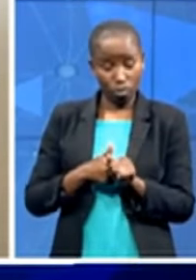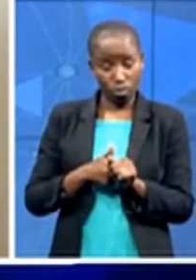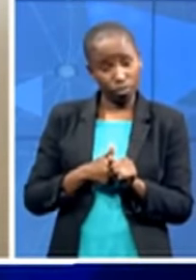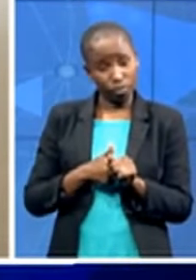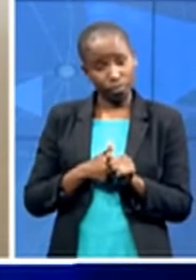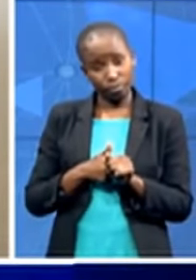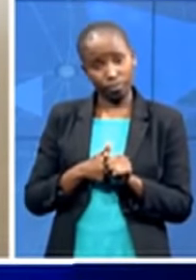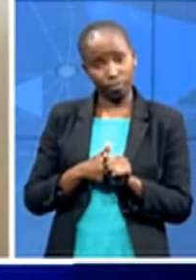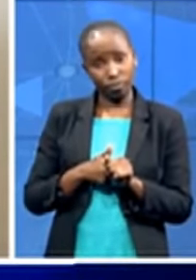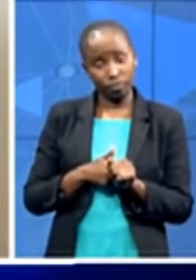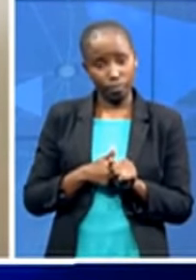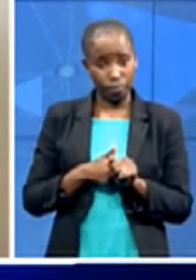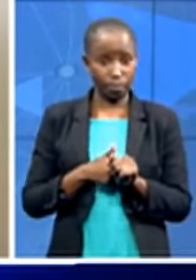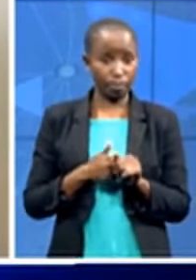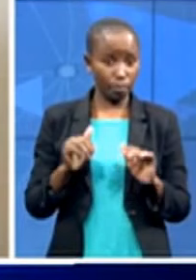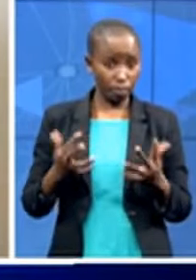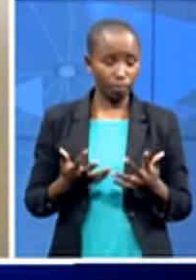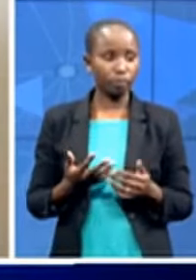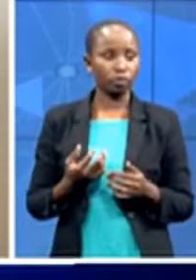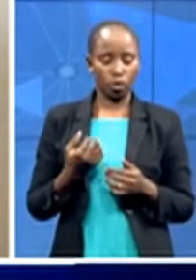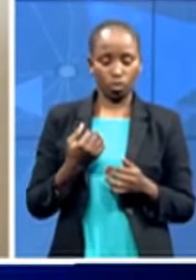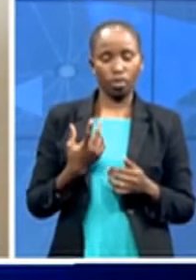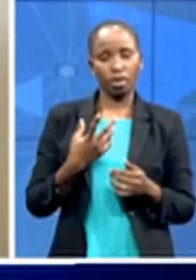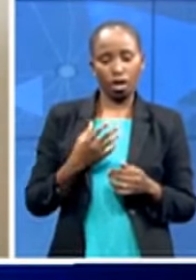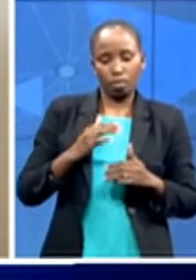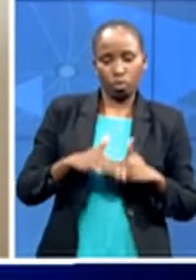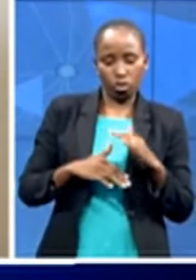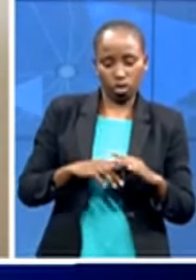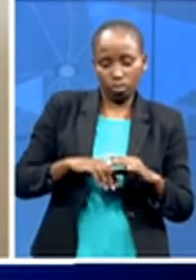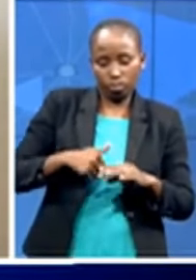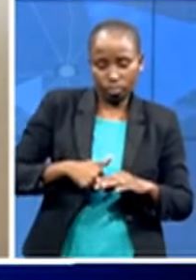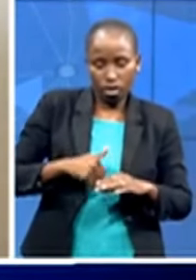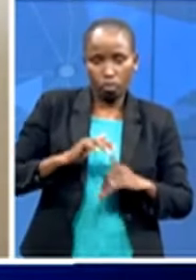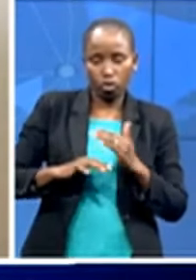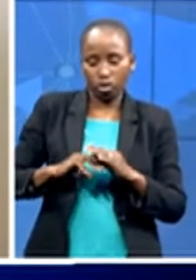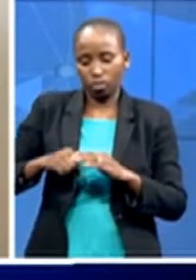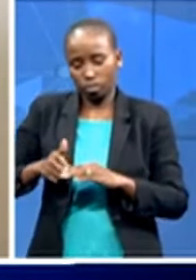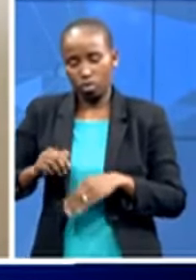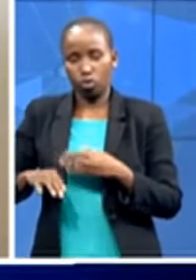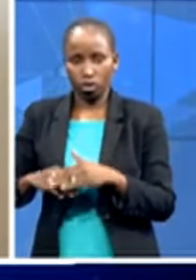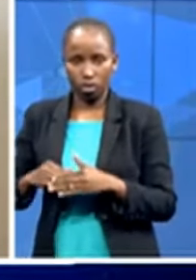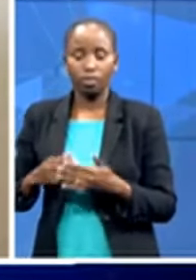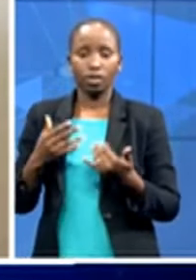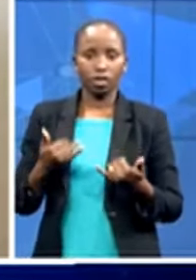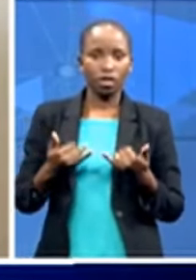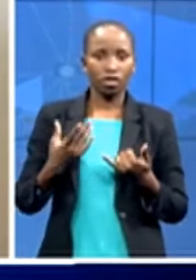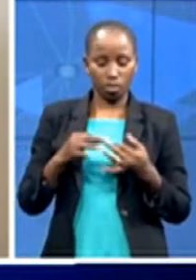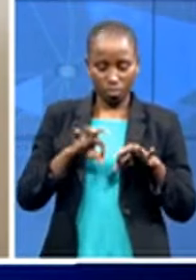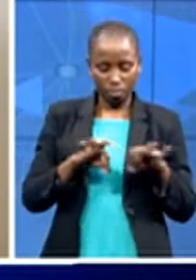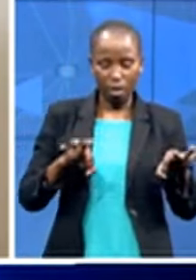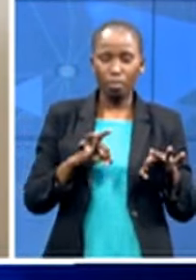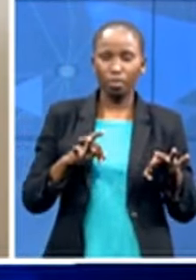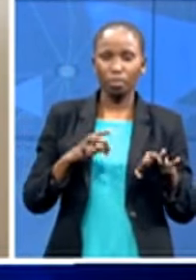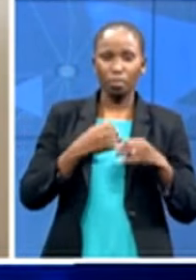back to the next process so our process has been let's roll out these cpap machines let's get feedback because the feedback that we've been getting is